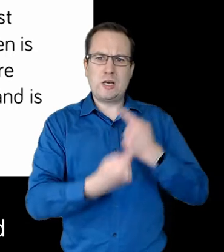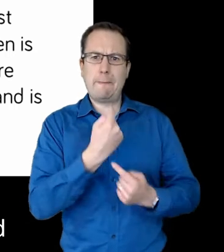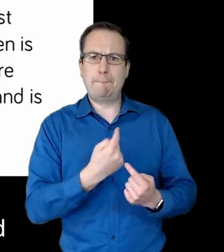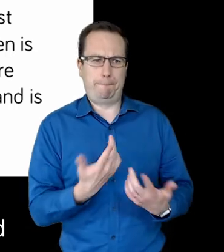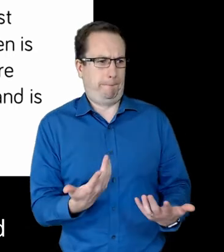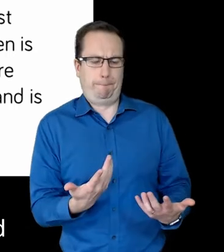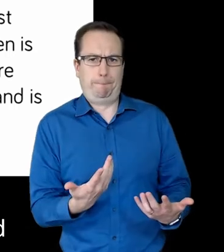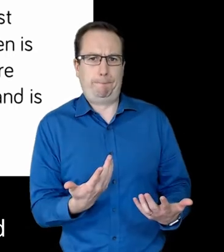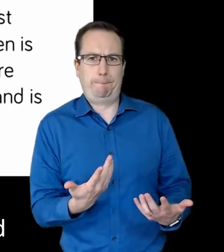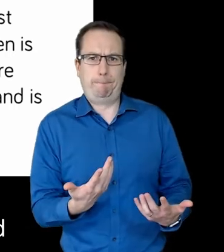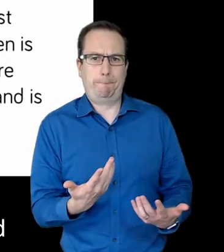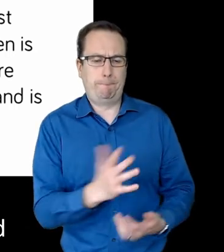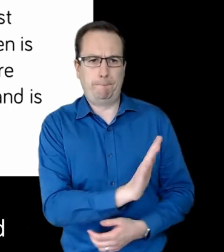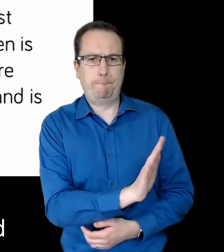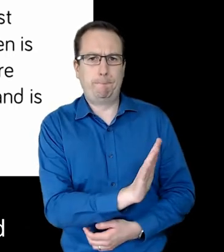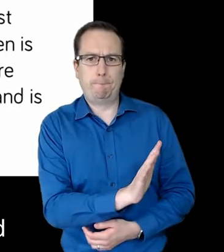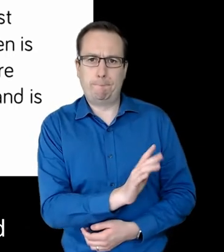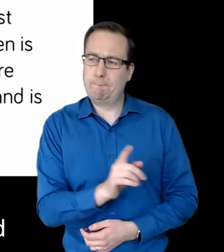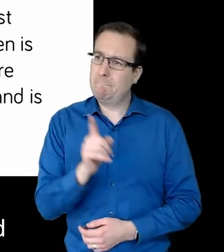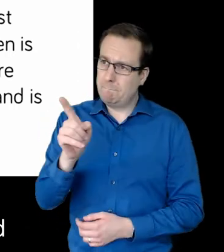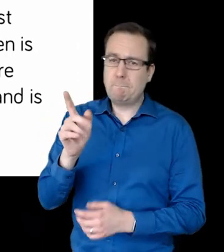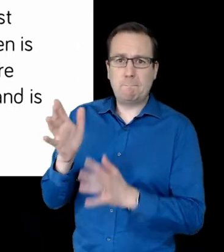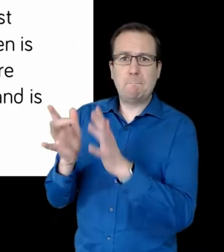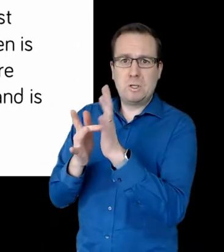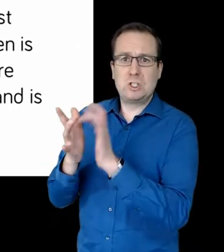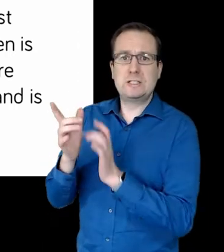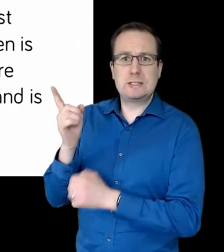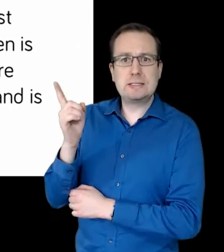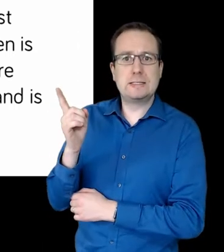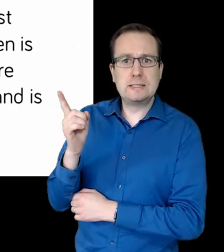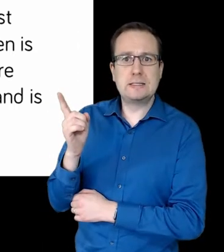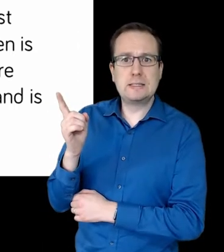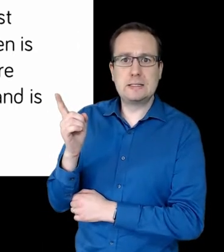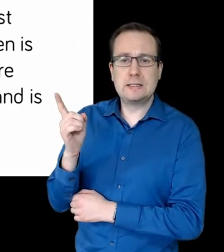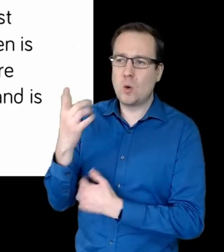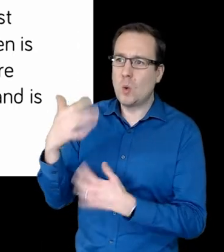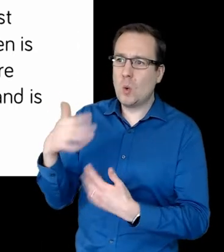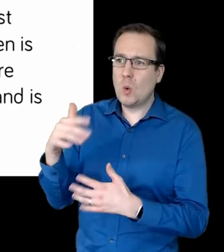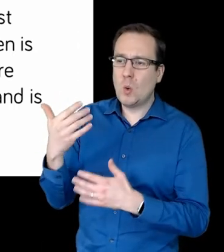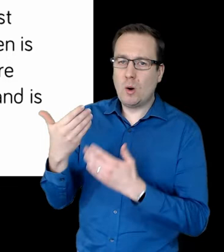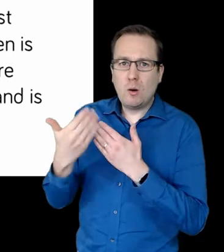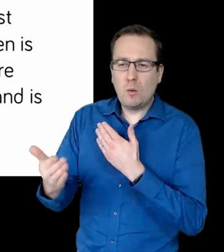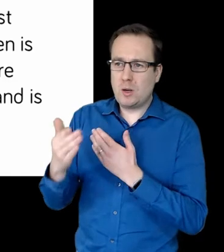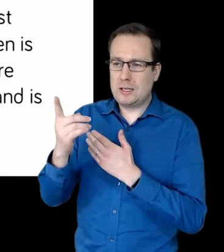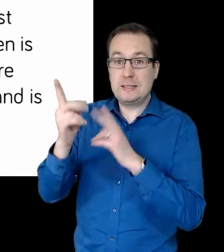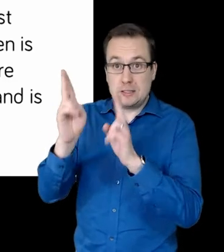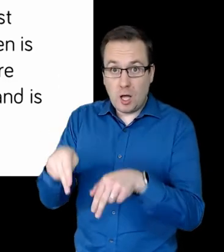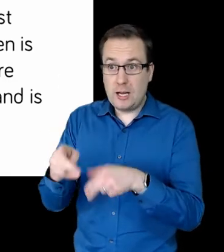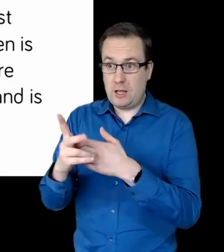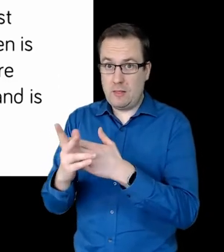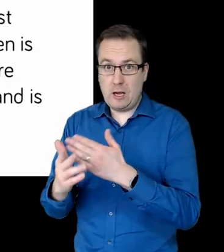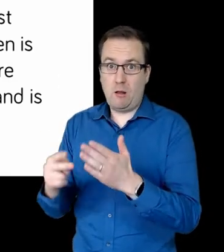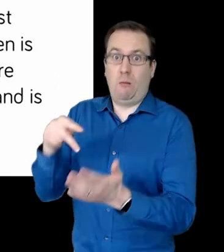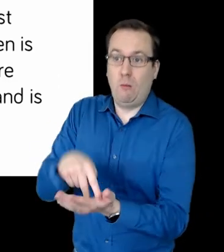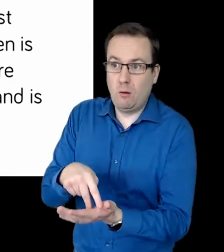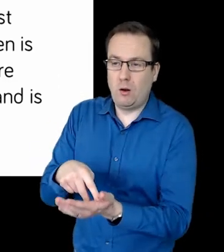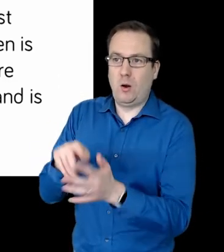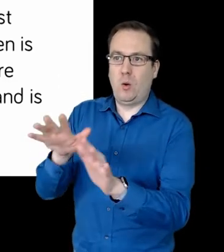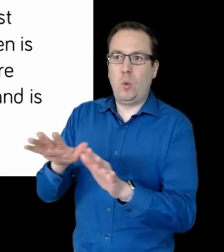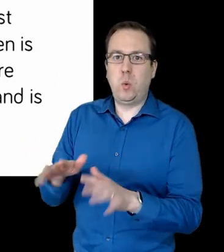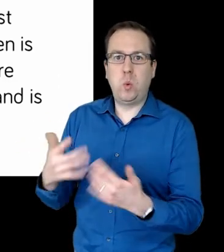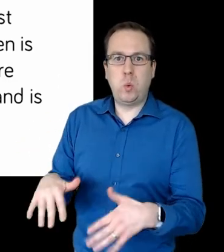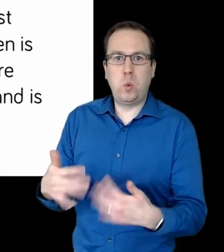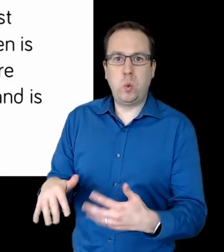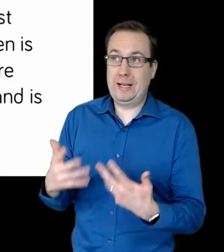No one. Christ Jesus who died. Christ More than that. Who was raised to life. Is at the